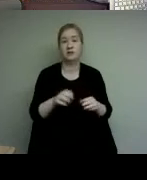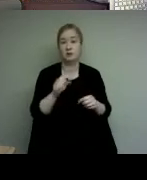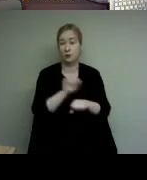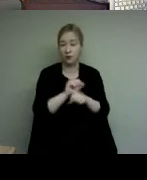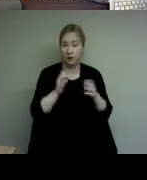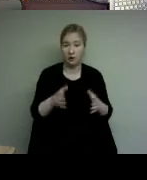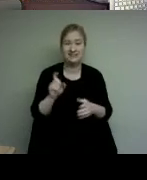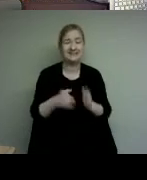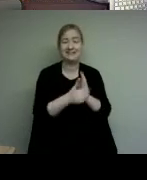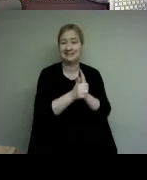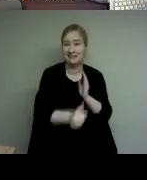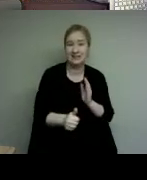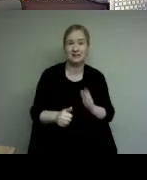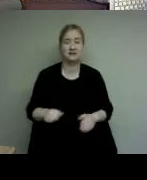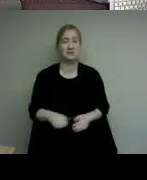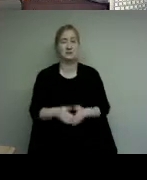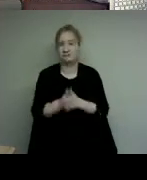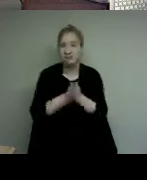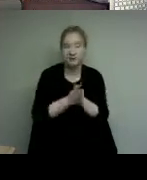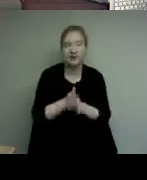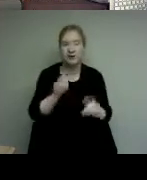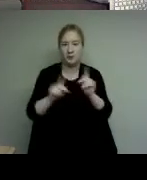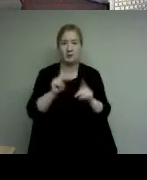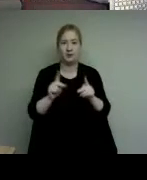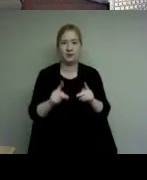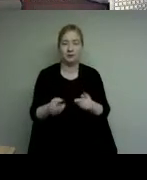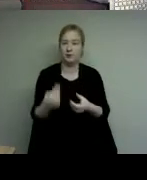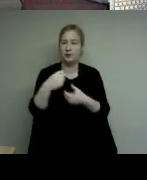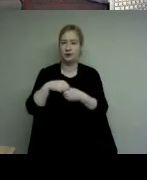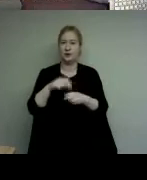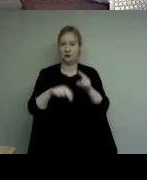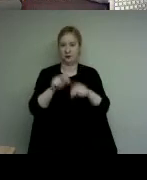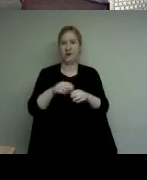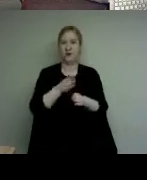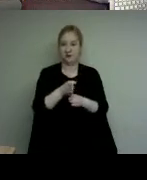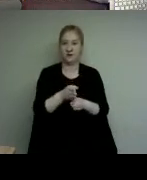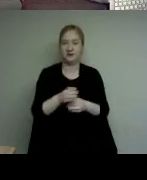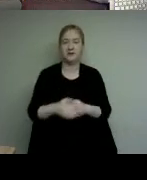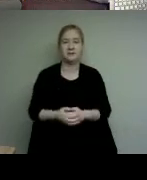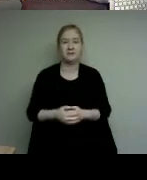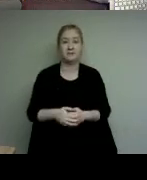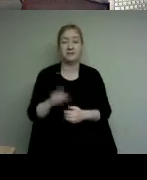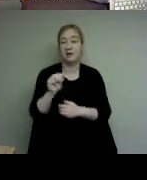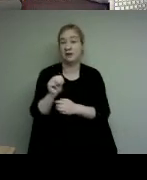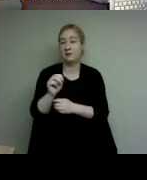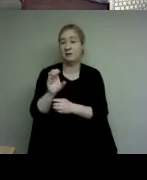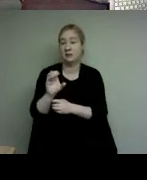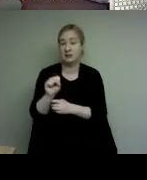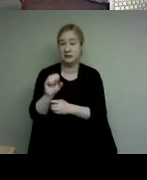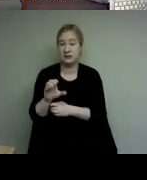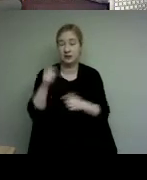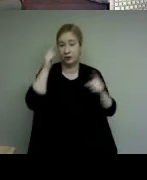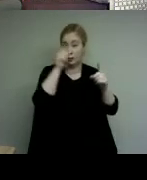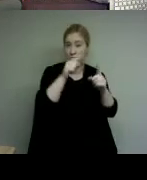educated group of people to keep manitoba's construction industry growing as a result mcsc's primary goals